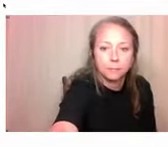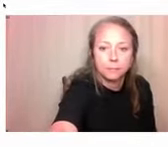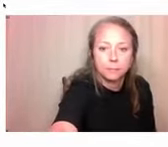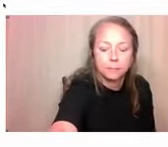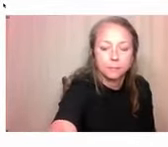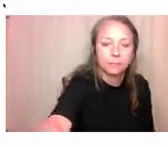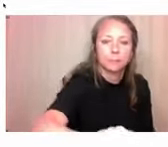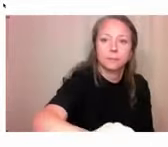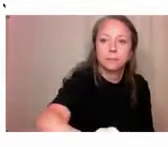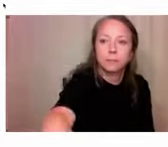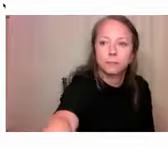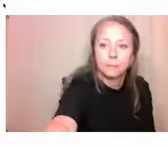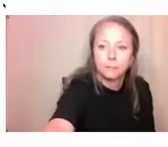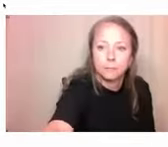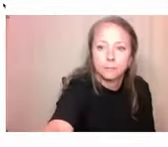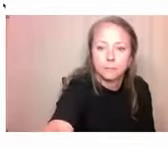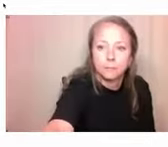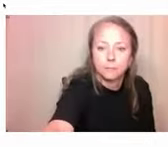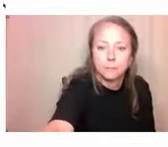this full screen.